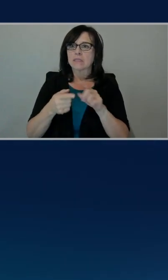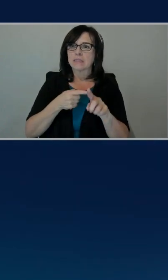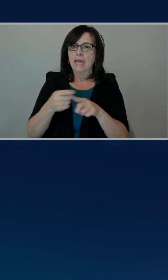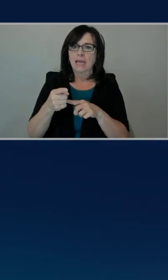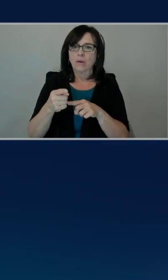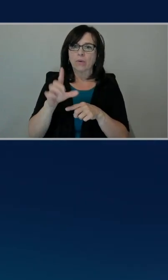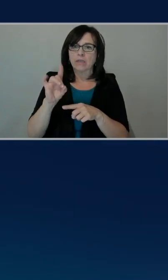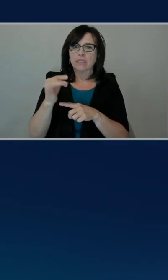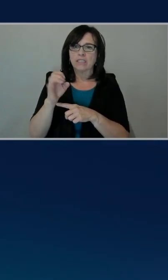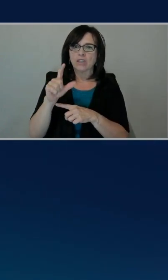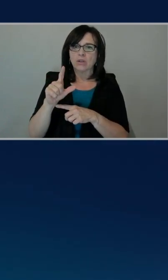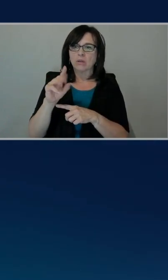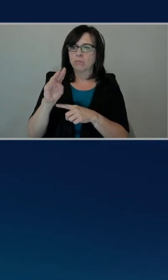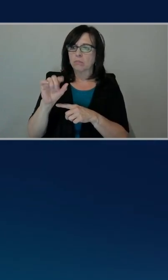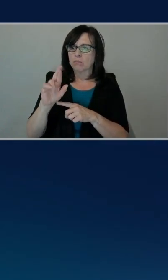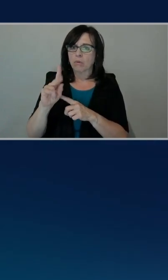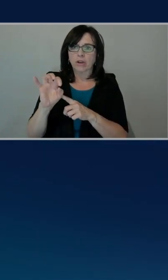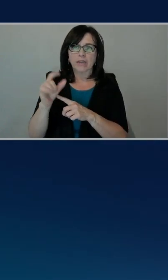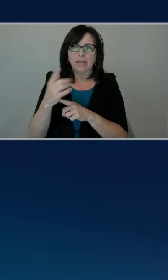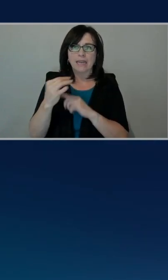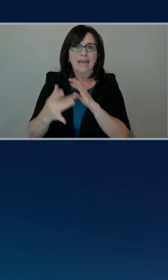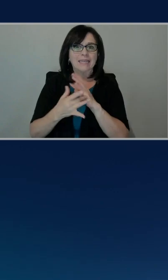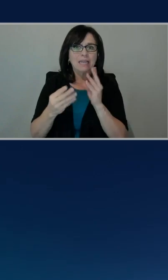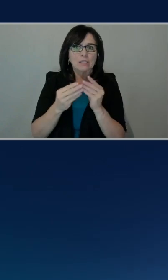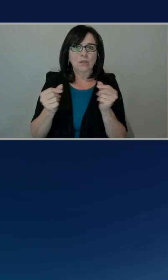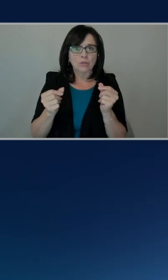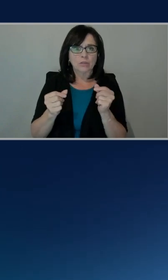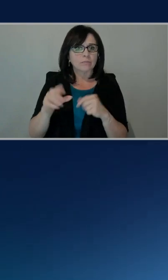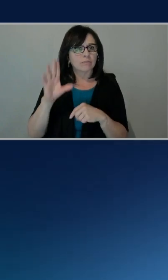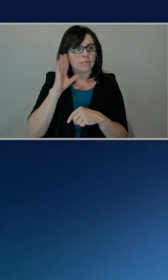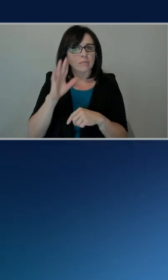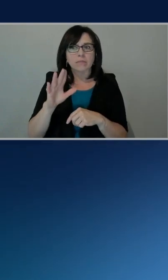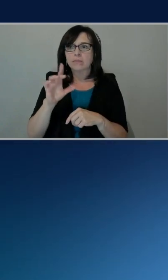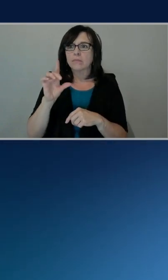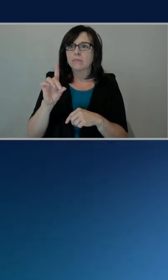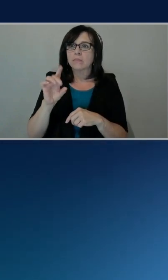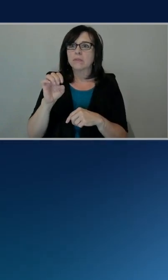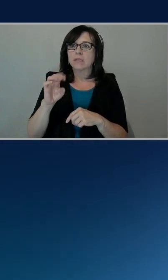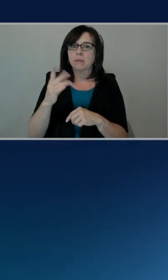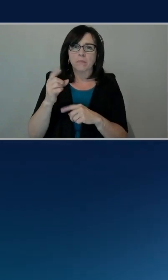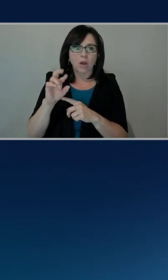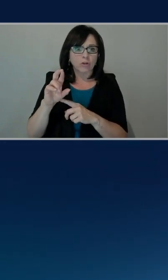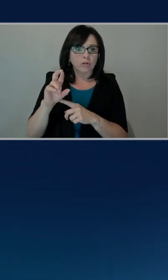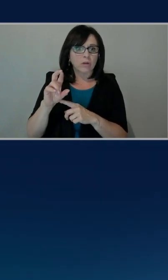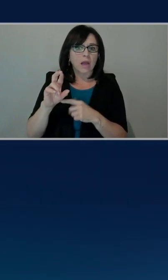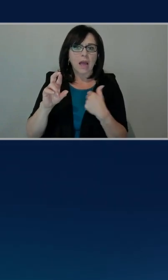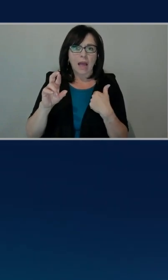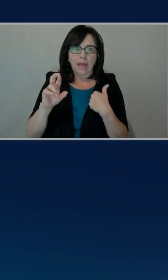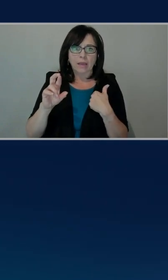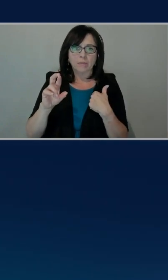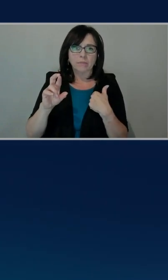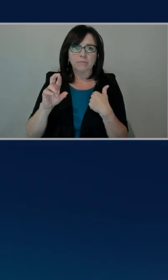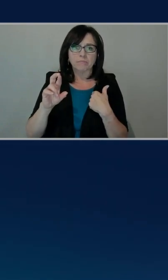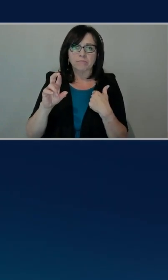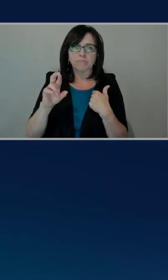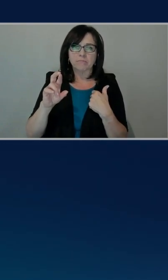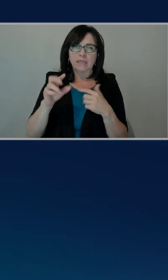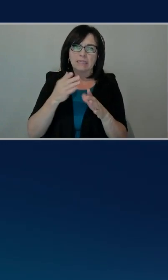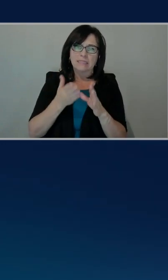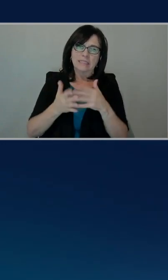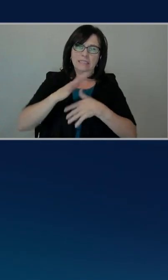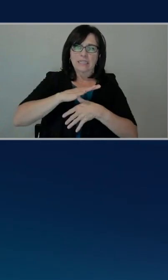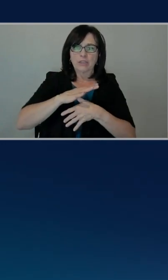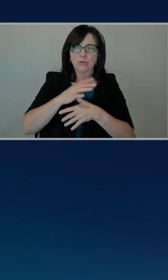and technical solutions company. All right. And hey, folks. I'm Devakar Bunsel. I'm a senior go-to-market specialist at AWS, and I work with